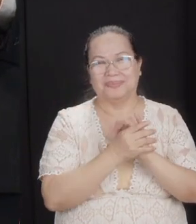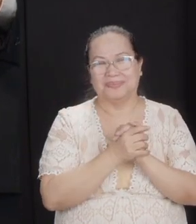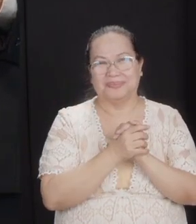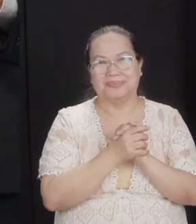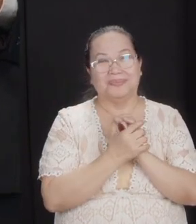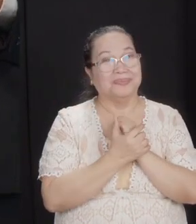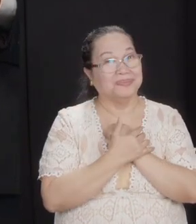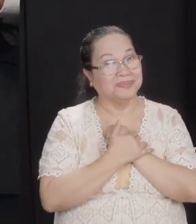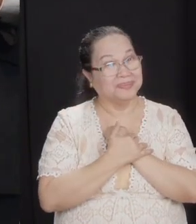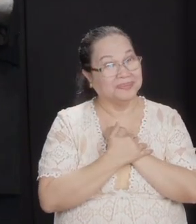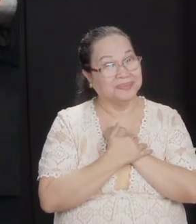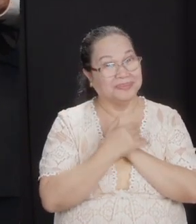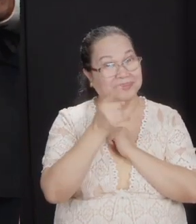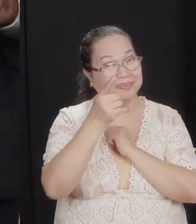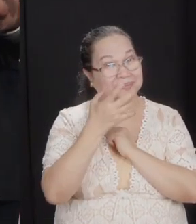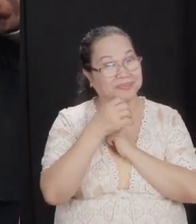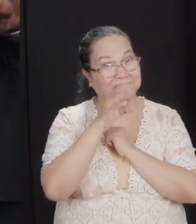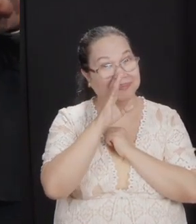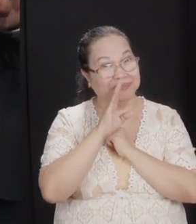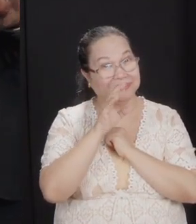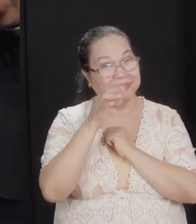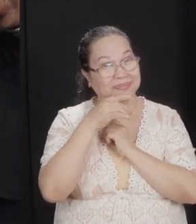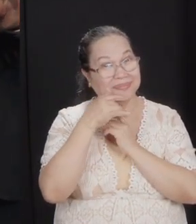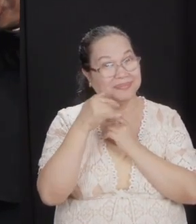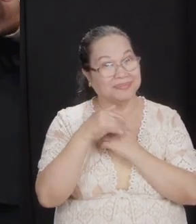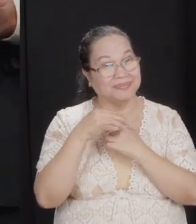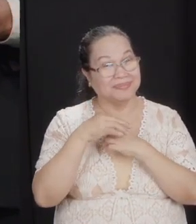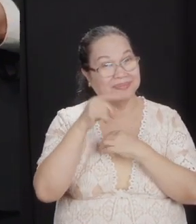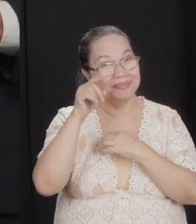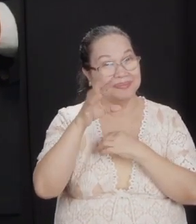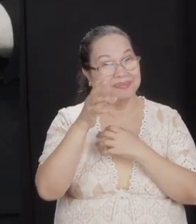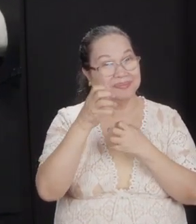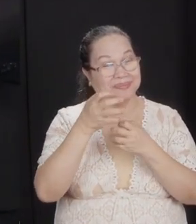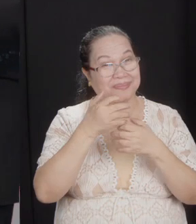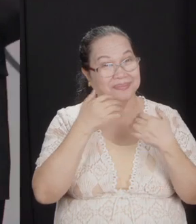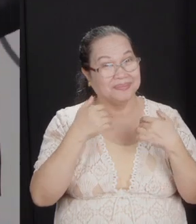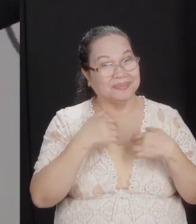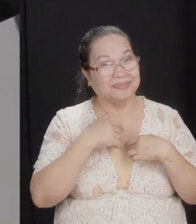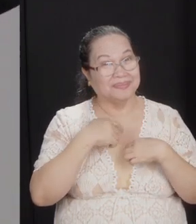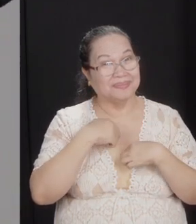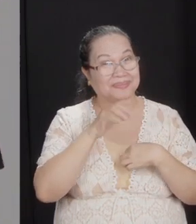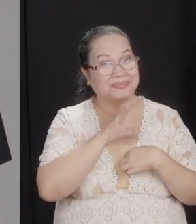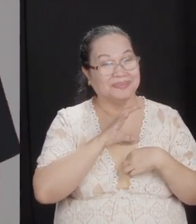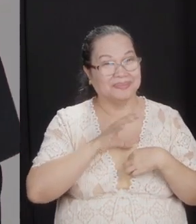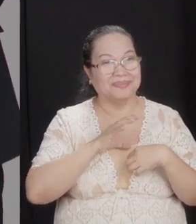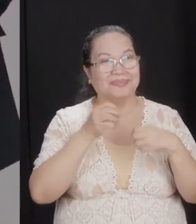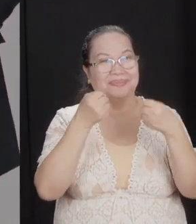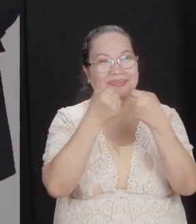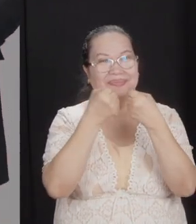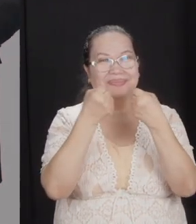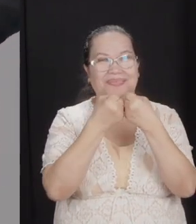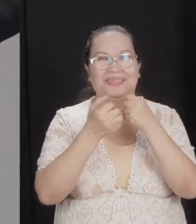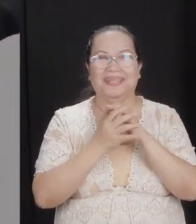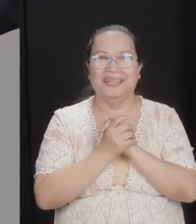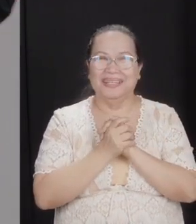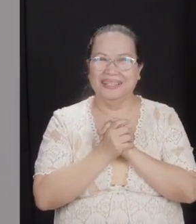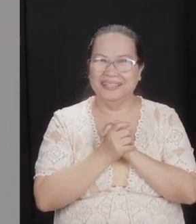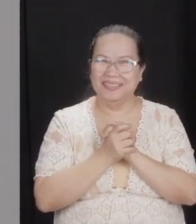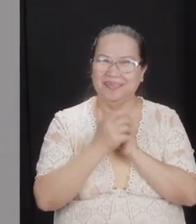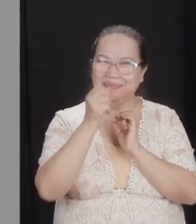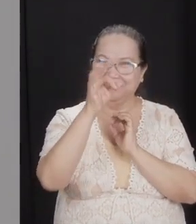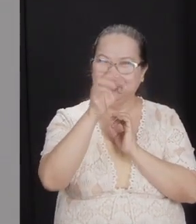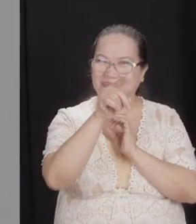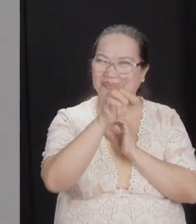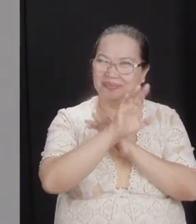Beloved, you want to break the heart of God? You want to break the heart of Christ? Let's fight. But if you do